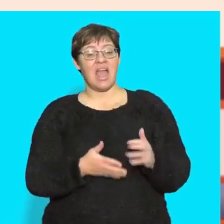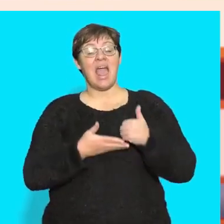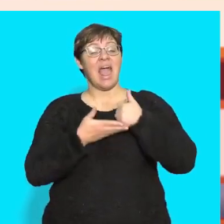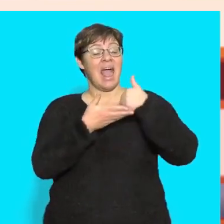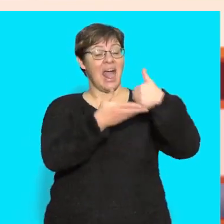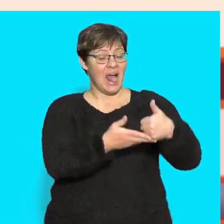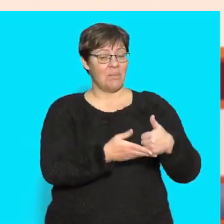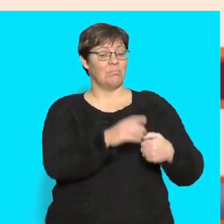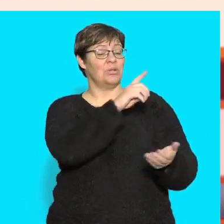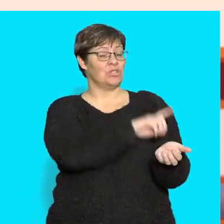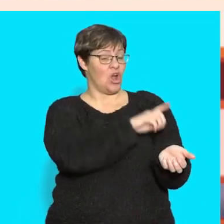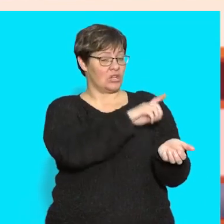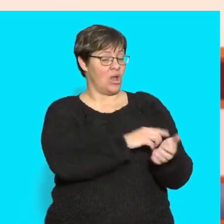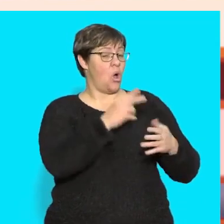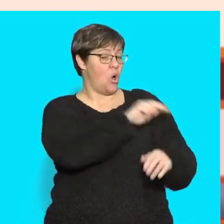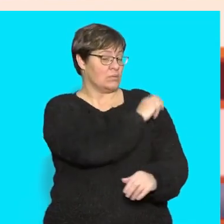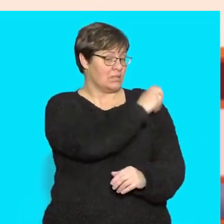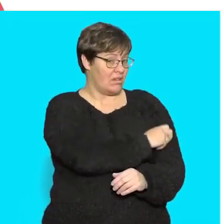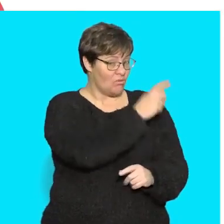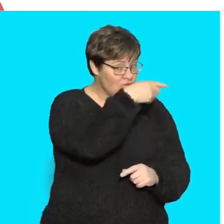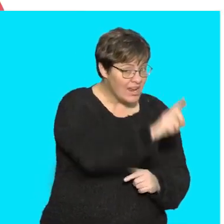at the hospital. Is that right?